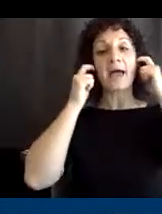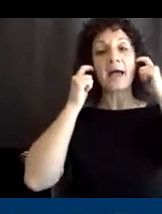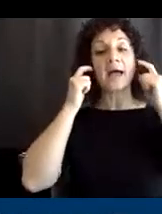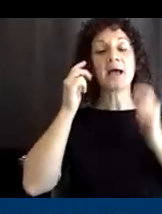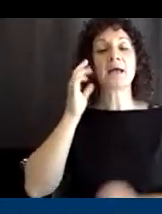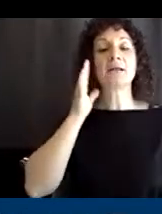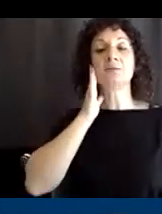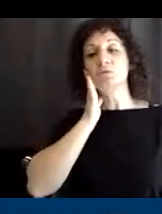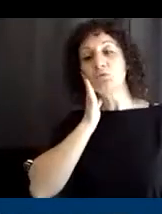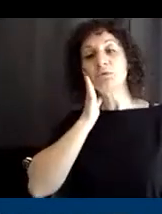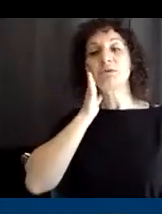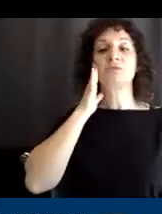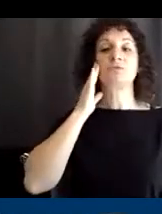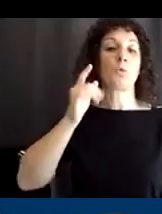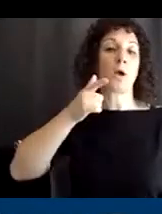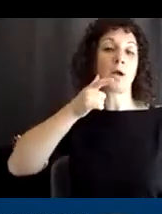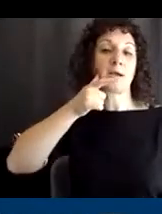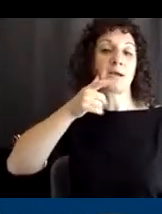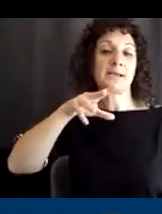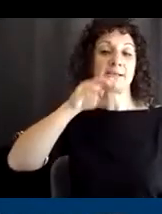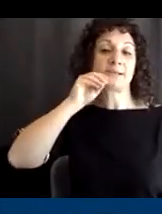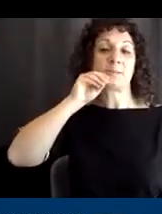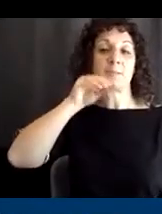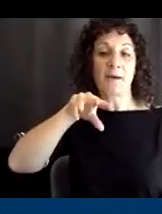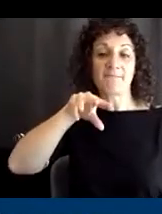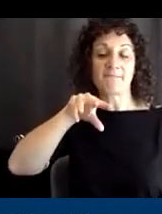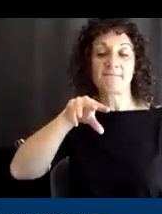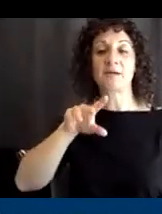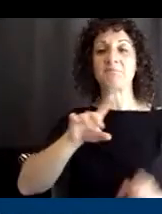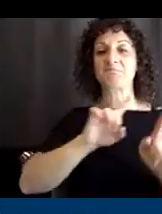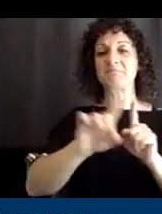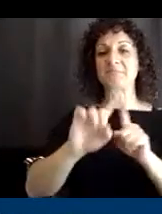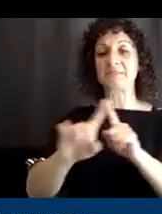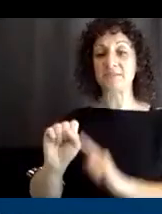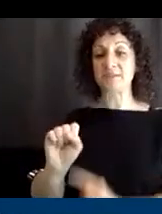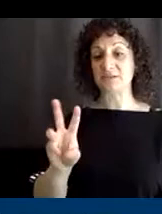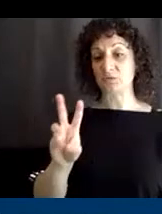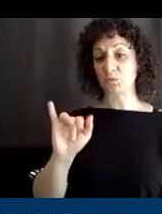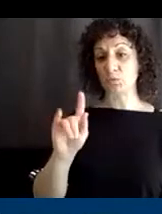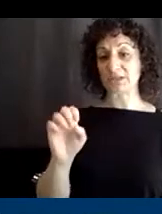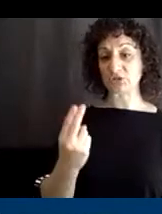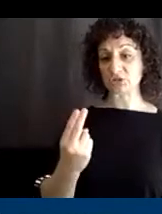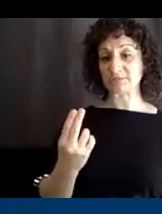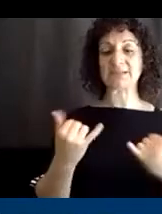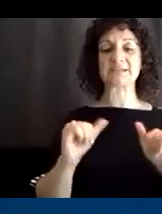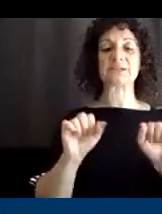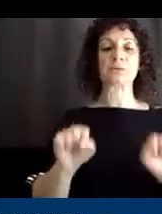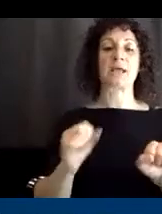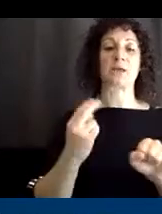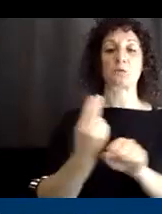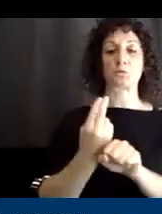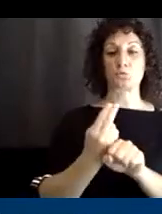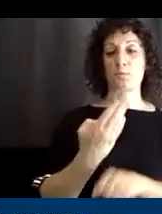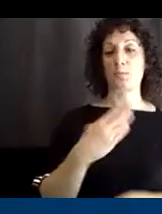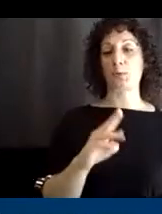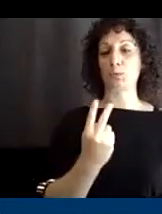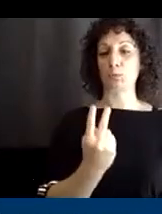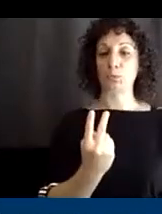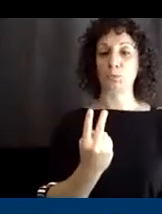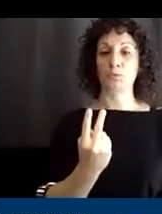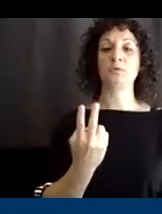puff or, you know, a different way, a different type of switch, they can still use the Bluetooth to activate an iPad.